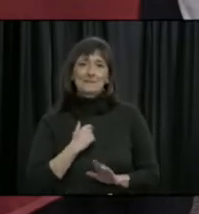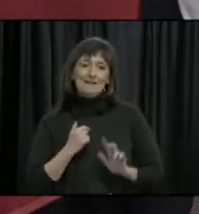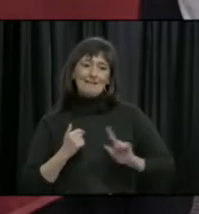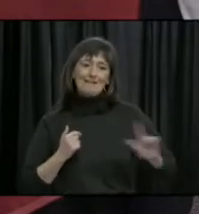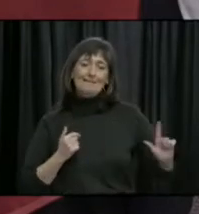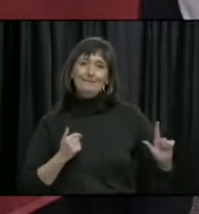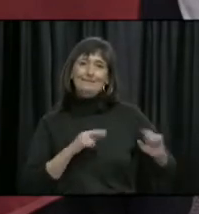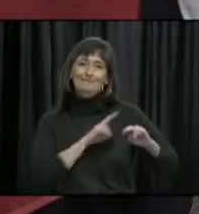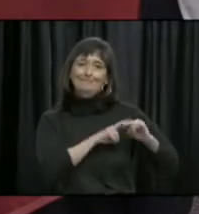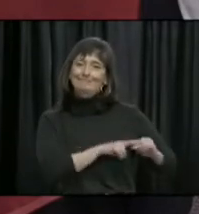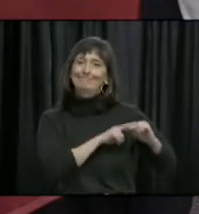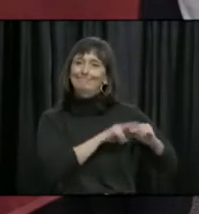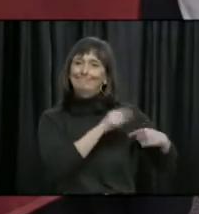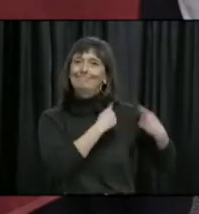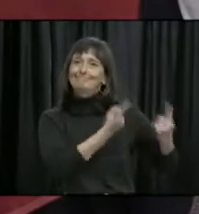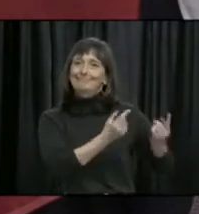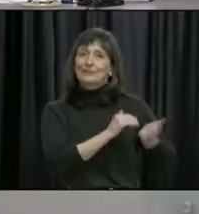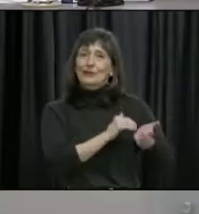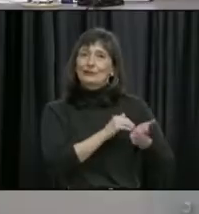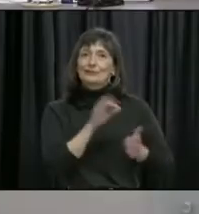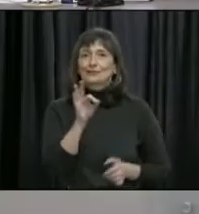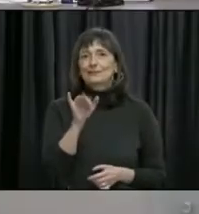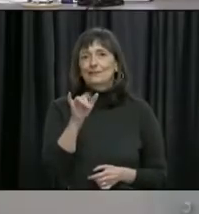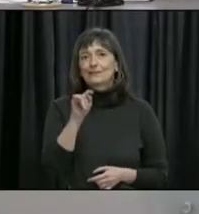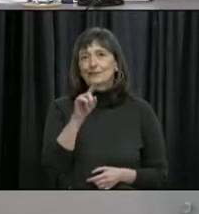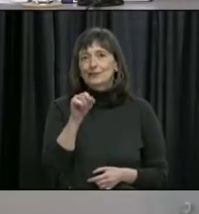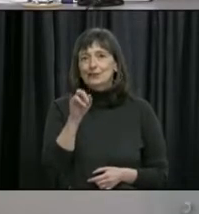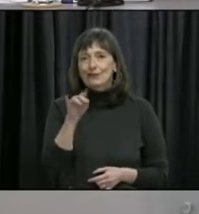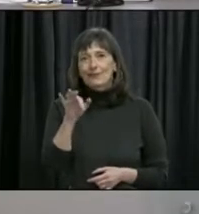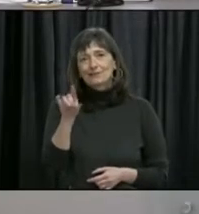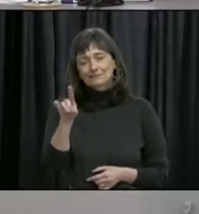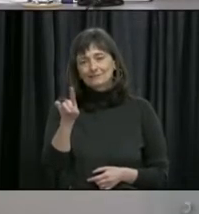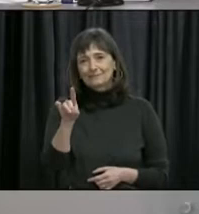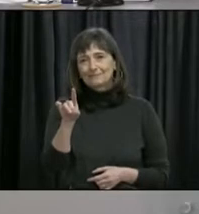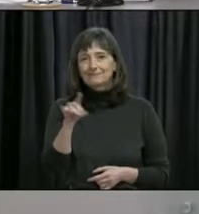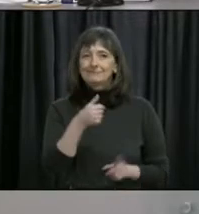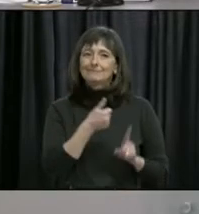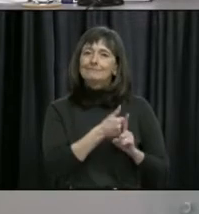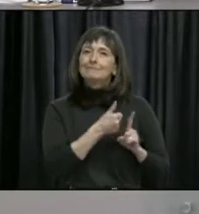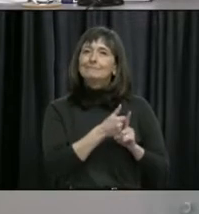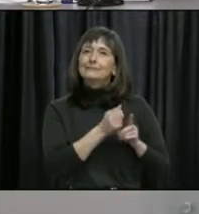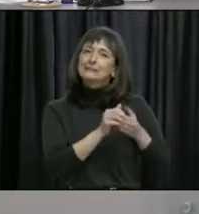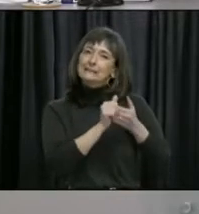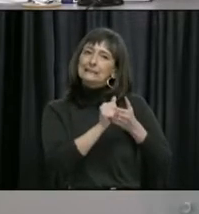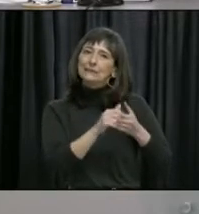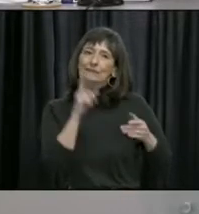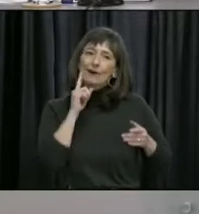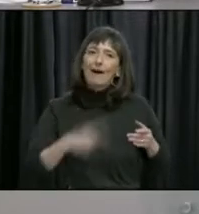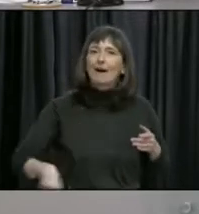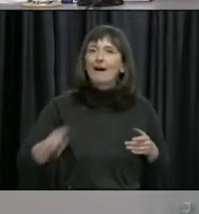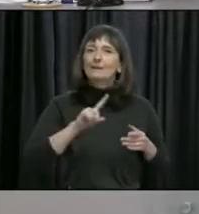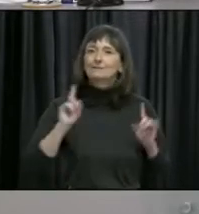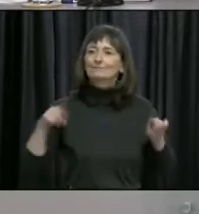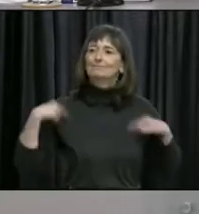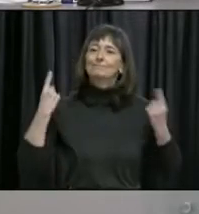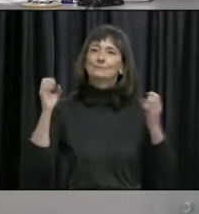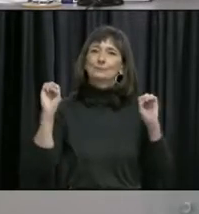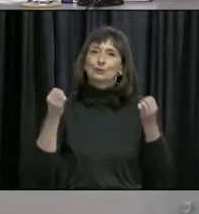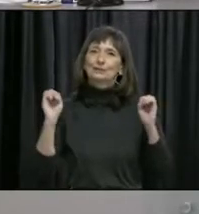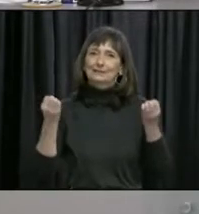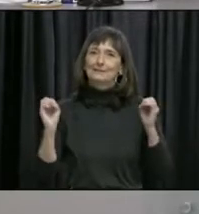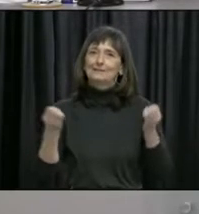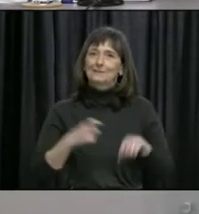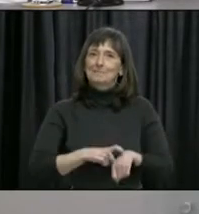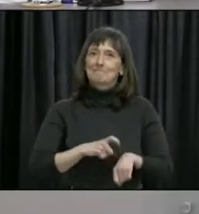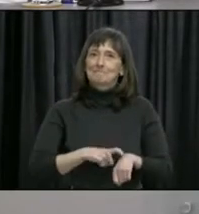Dr. Fitzgerald. She's been providing the leadership during this public health state of emergency throughout this pandemic.